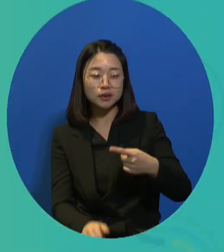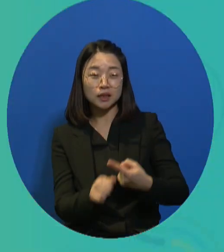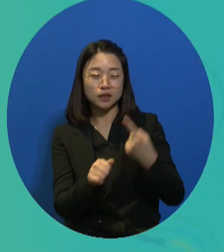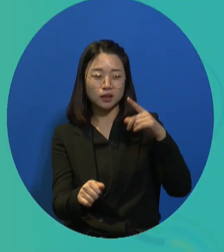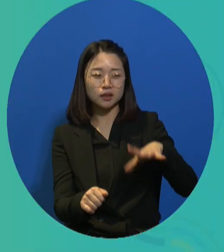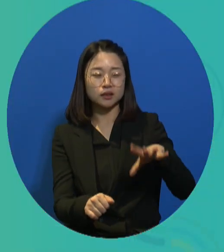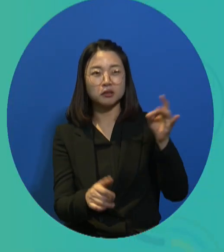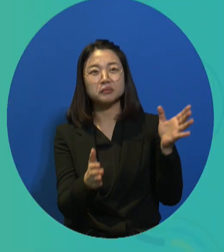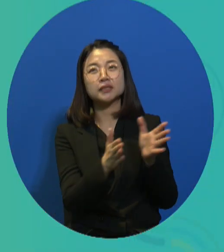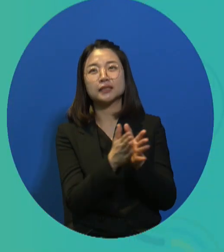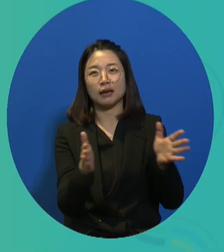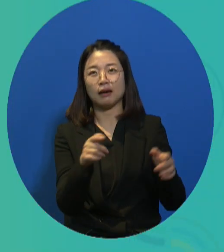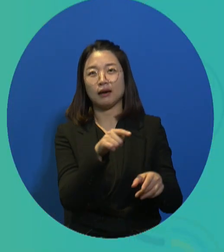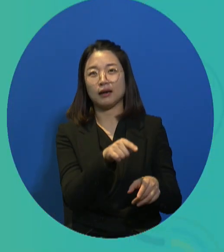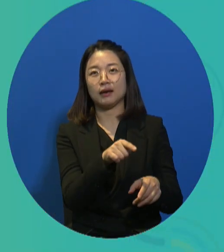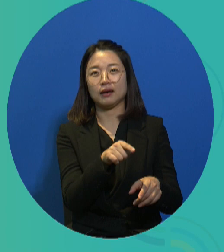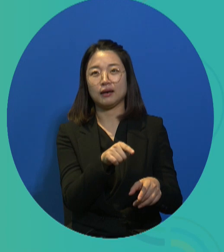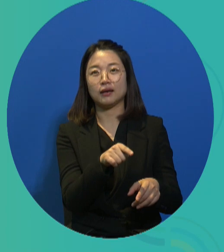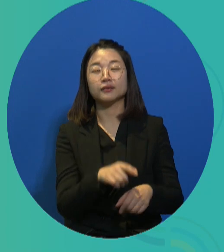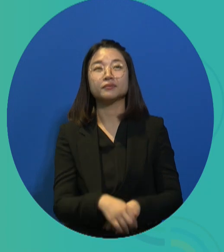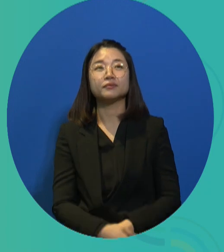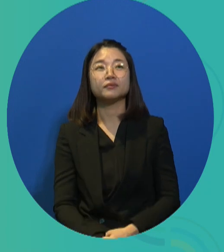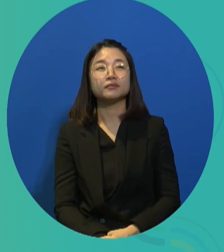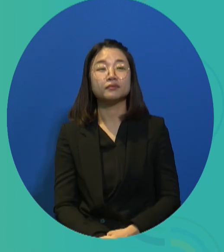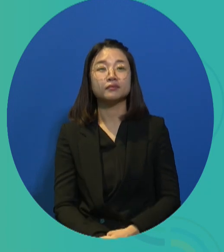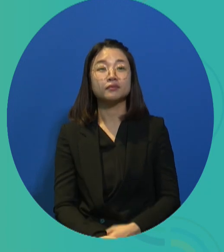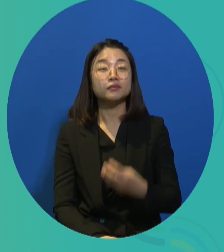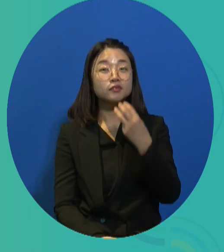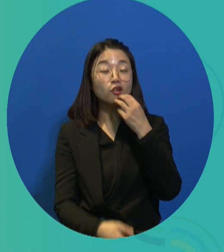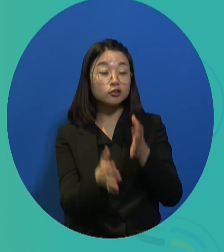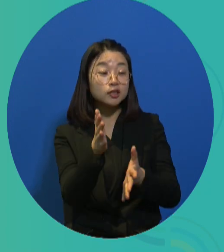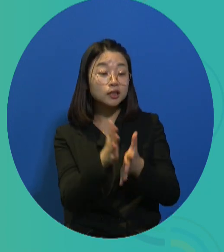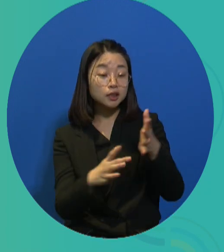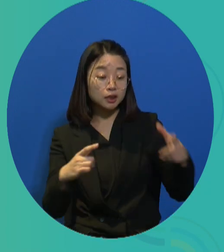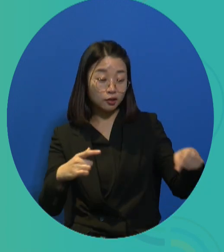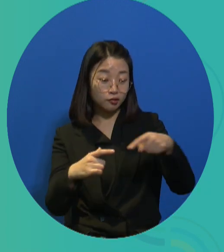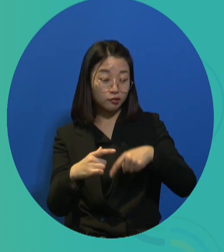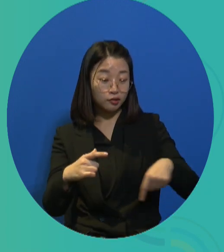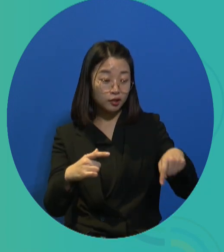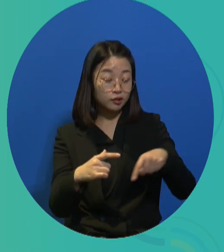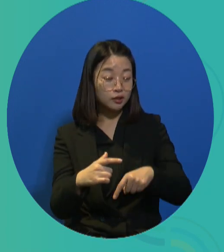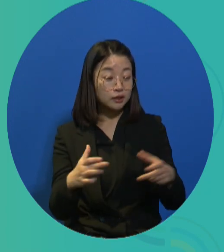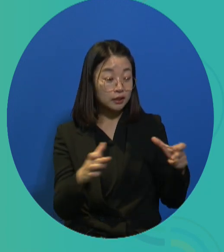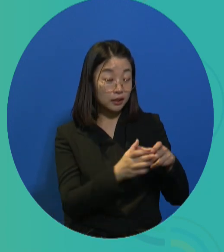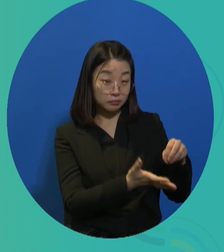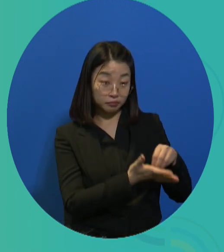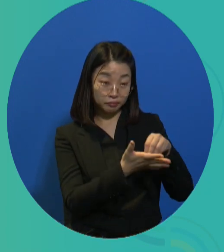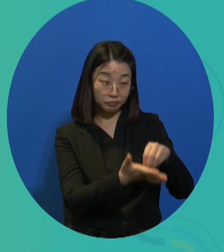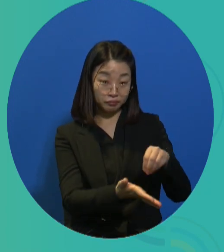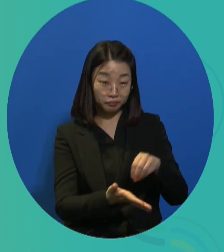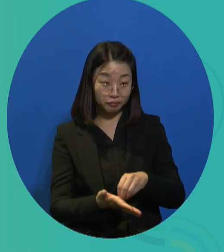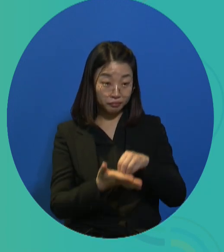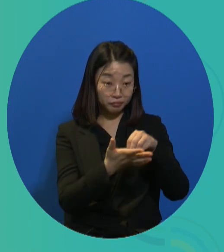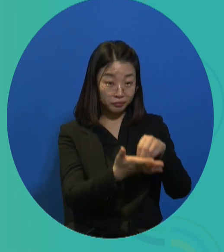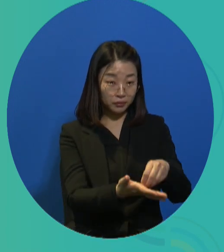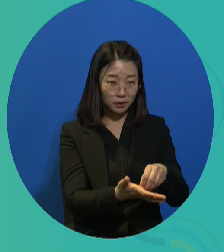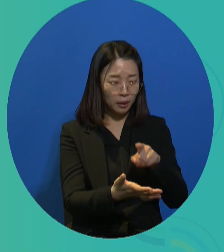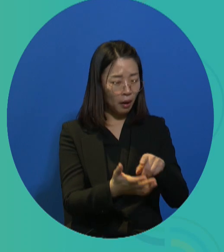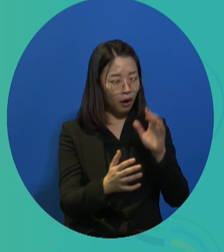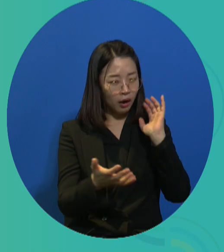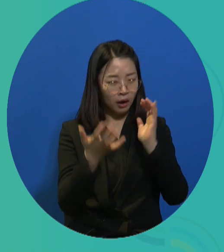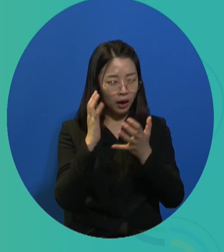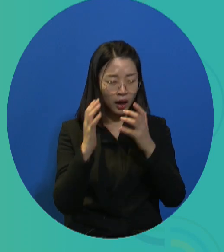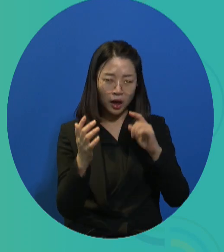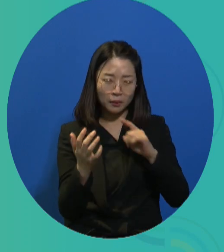and in Seoul and in other local governments, when they try to expand this program, they may have a little bit of